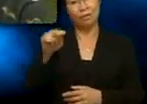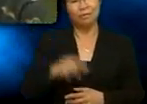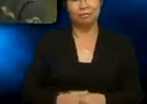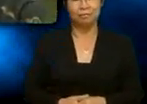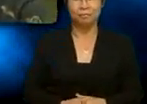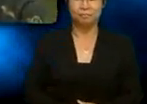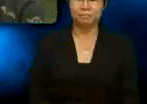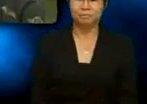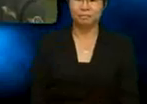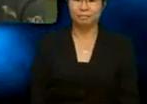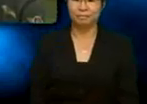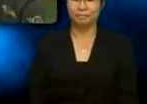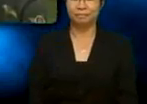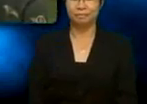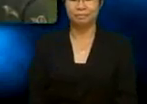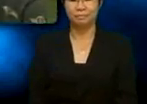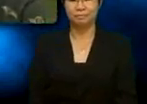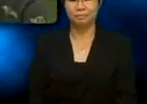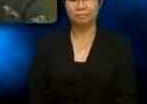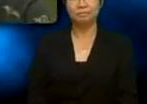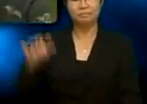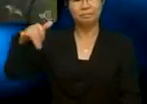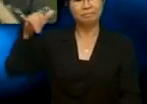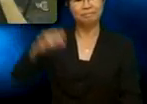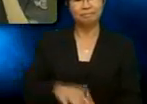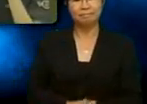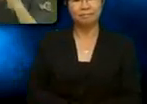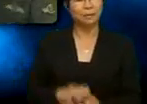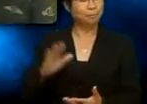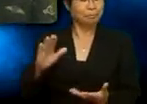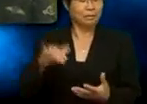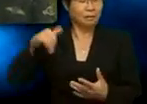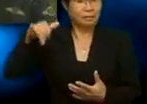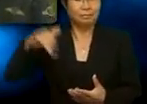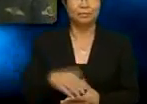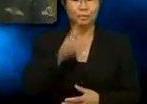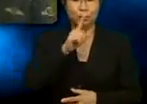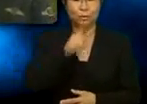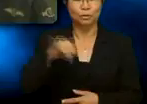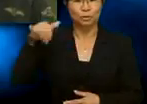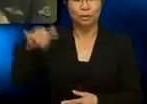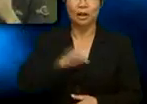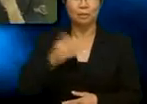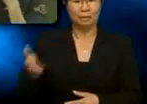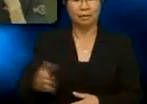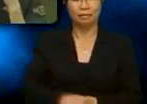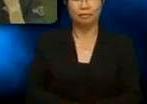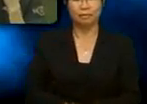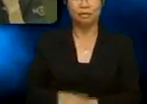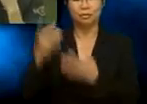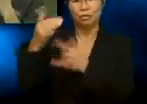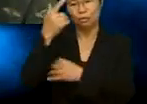Uh, yeah? Ah, yeah, yeah. Um, sure. I'll be there in 30 minutes. Just wait for me at the entrance.